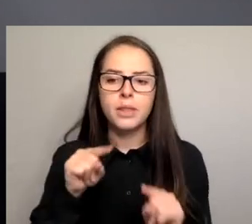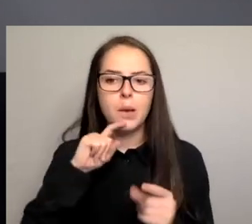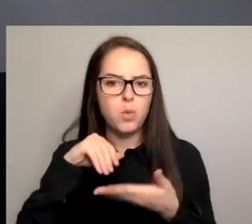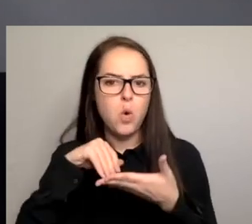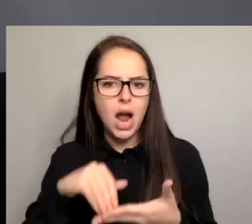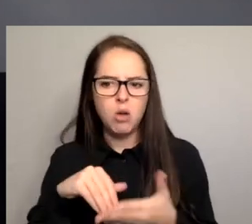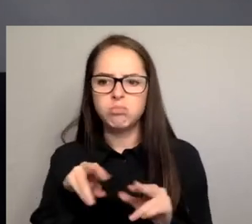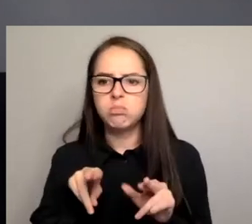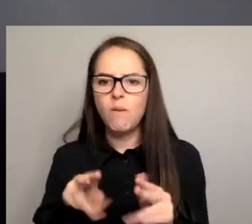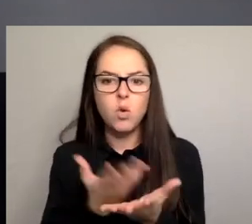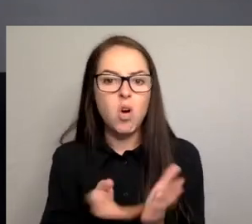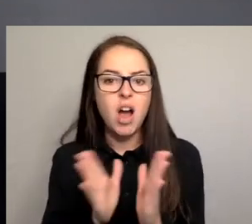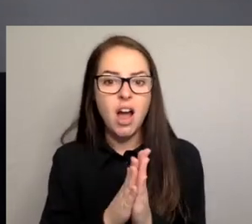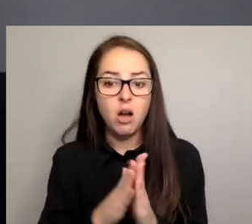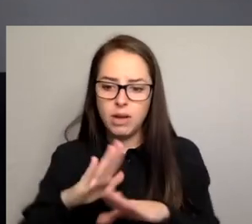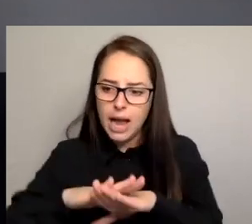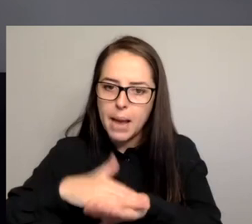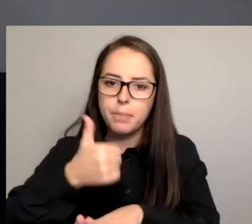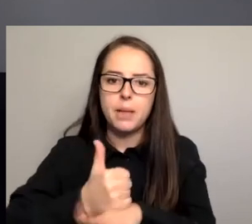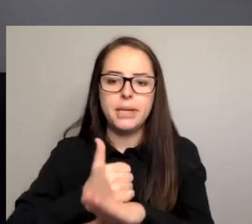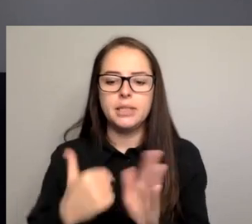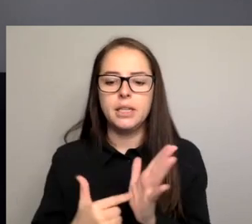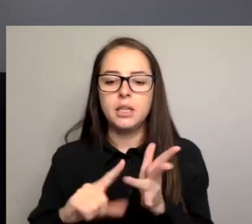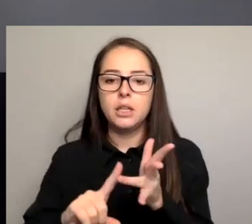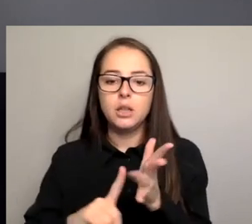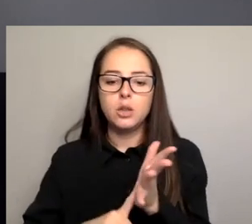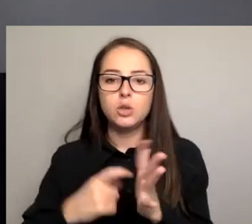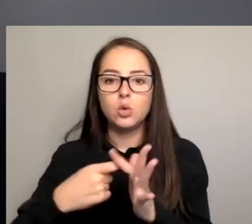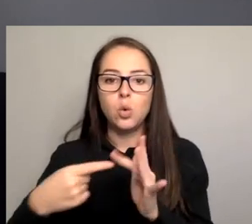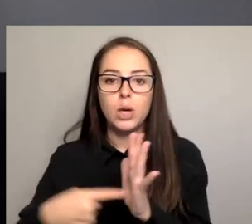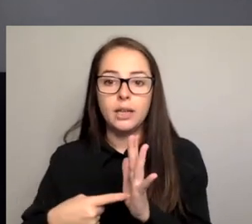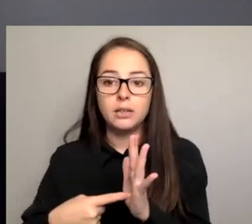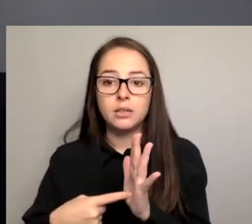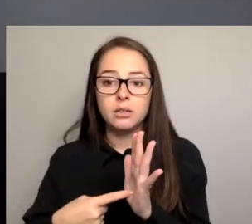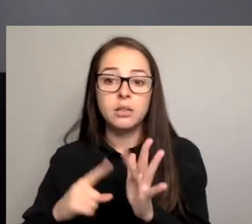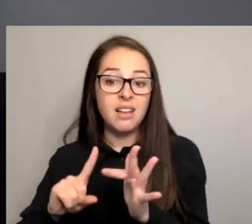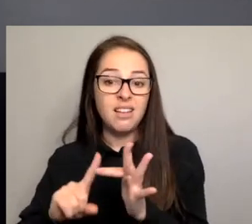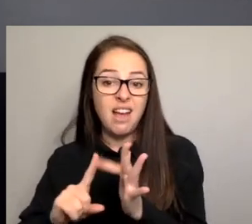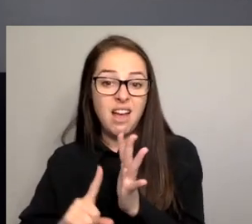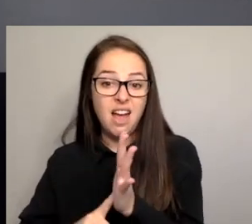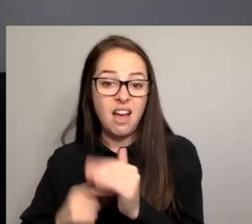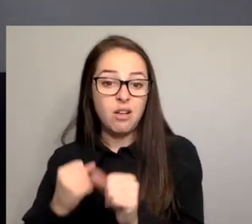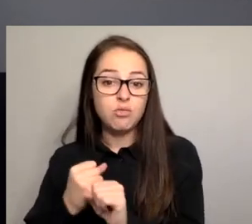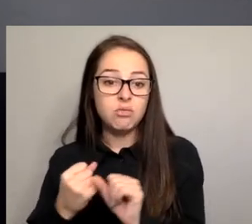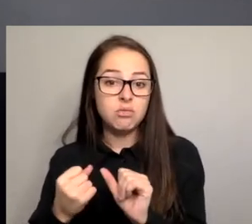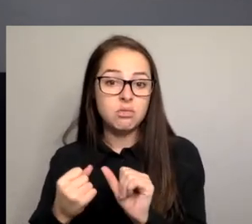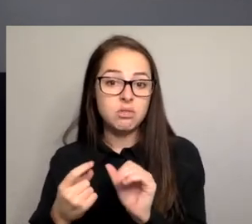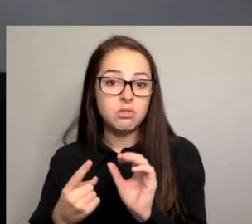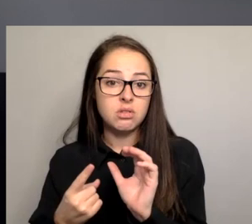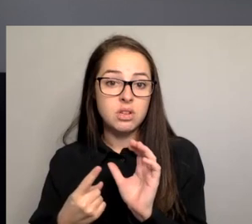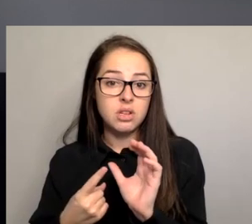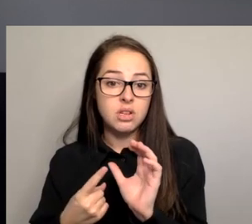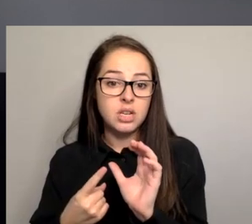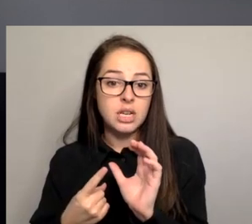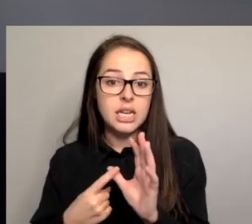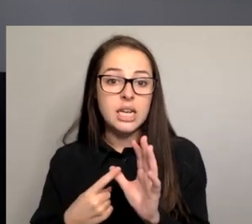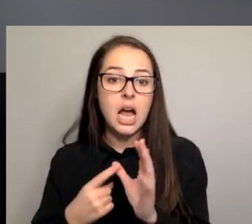in implementing the toolkit. ALGA is very proud to continue to work with our